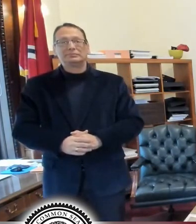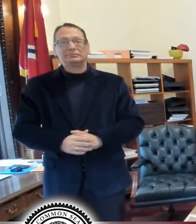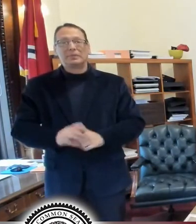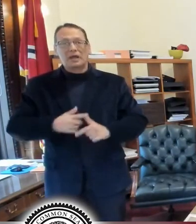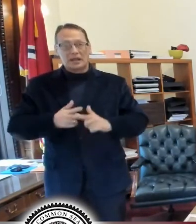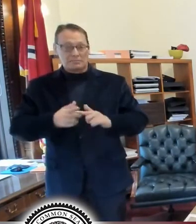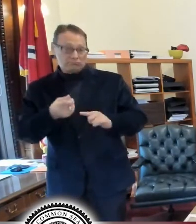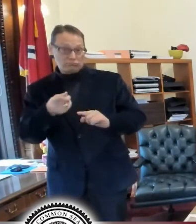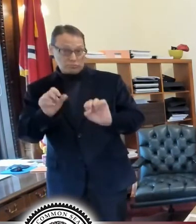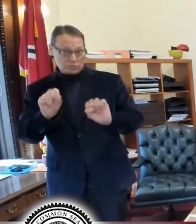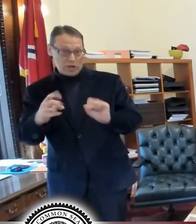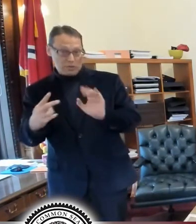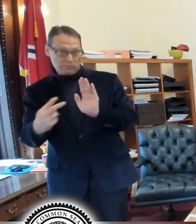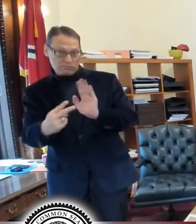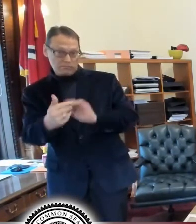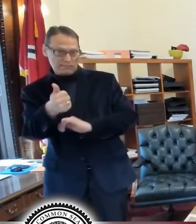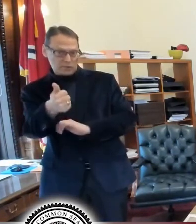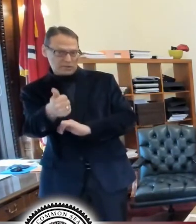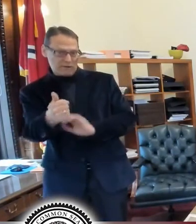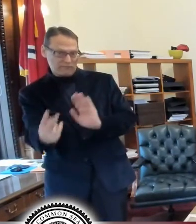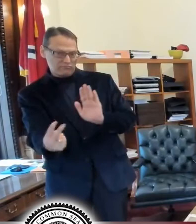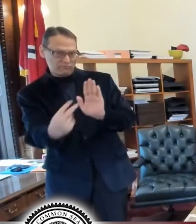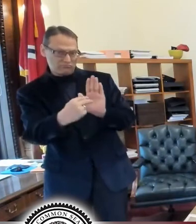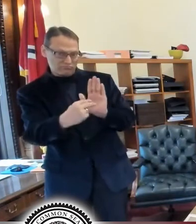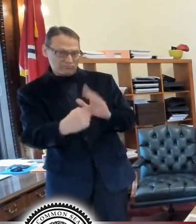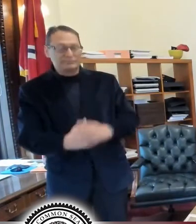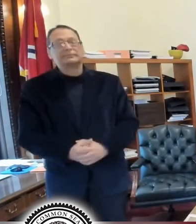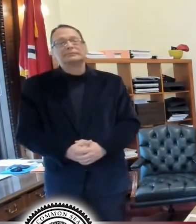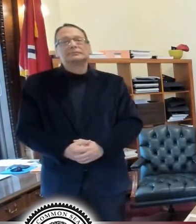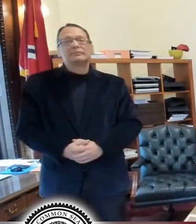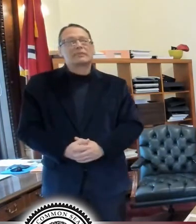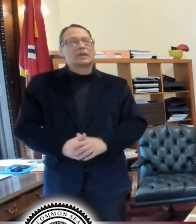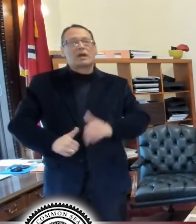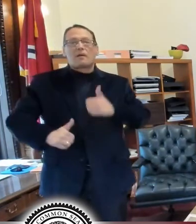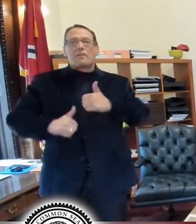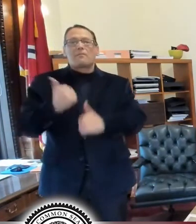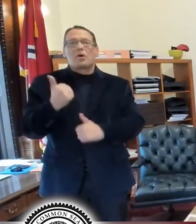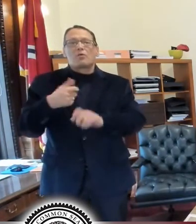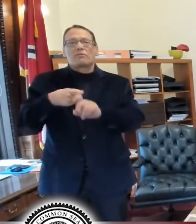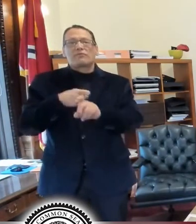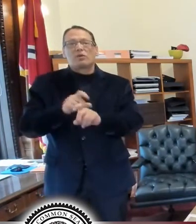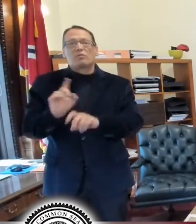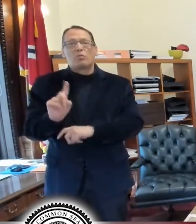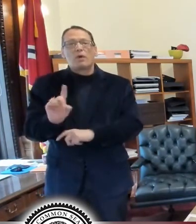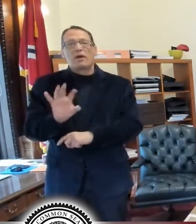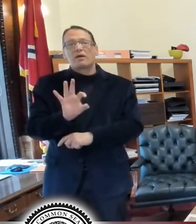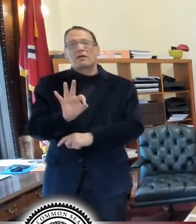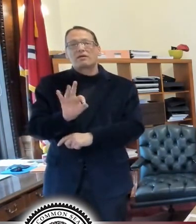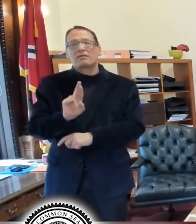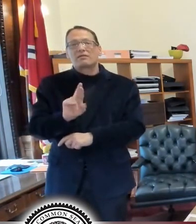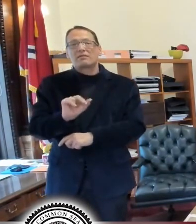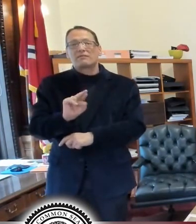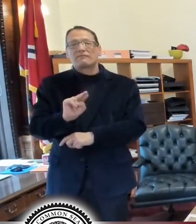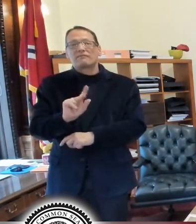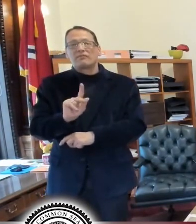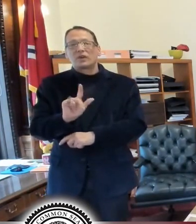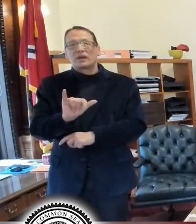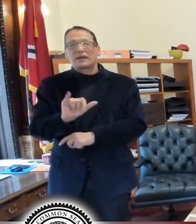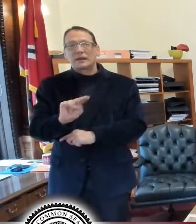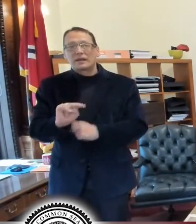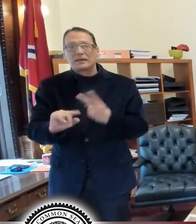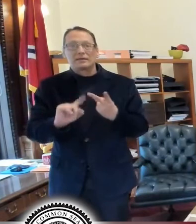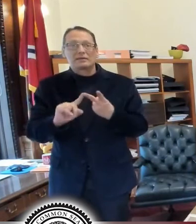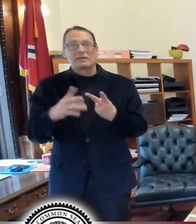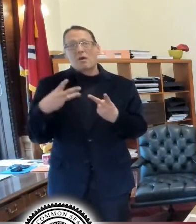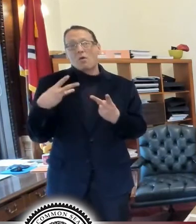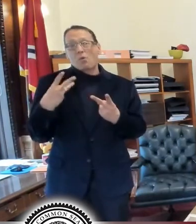so that you can take a look at many of those cases are from Franklin, Washington, uh, Jefferson County